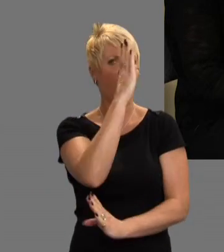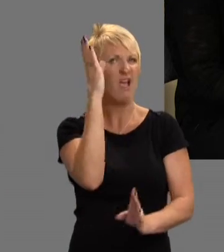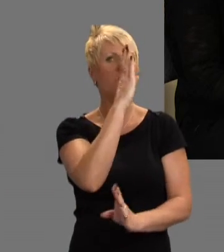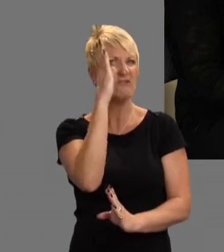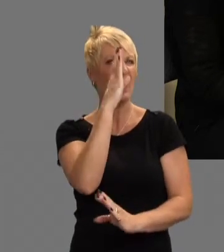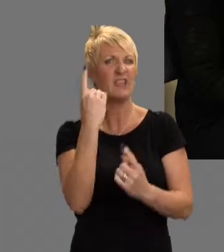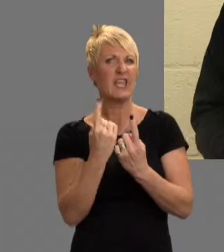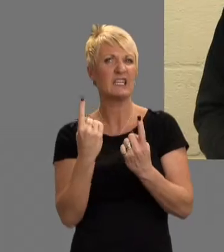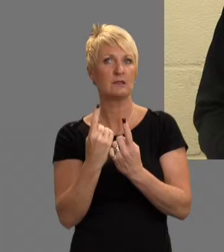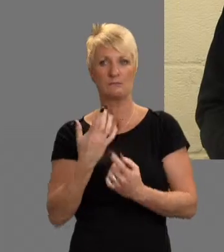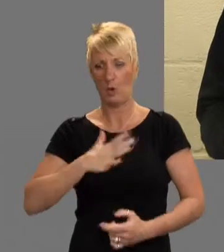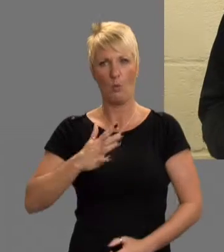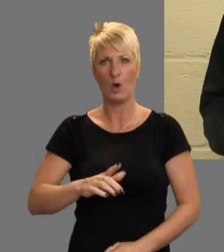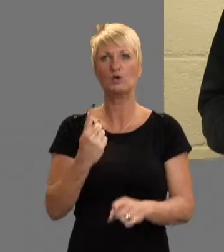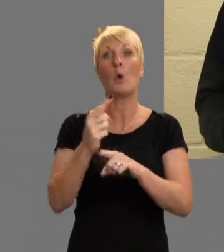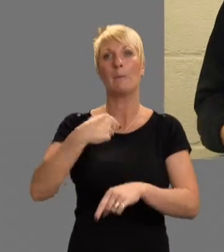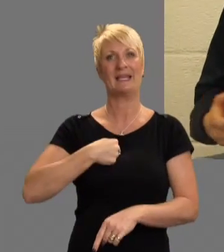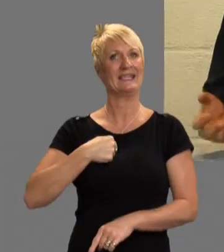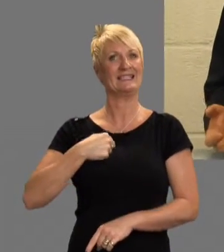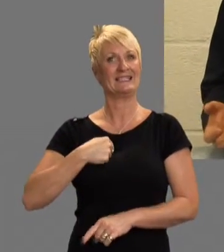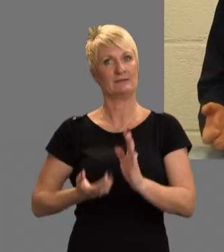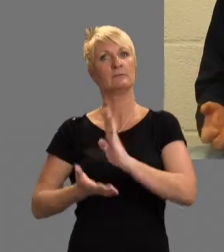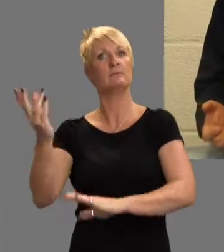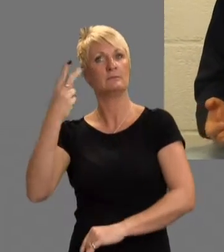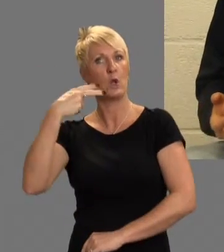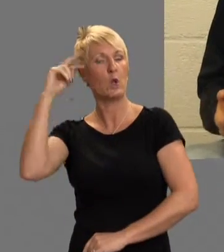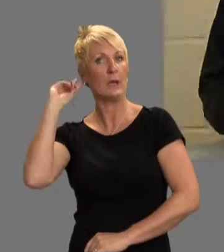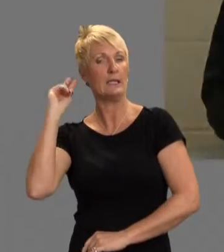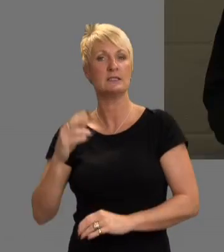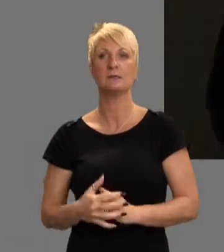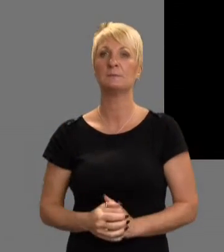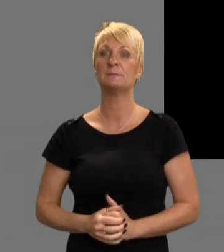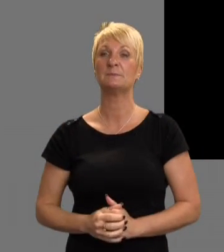things as well. But if you don't want to talk to me about something, you go to Louise. Yeah.